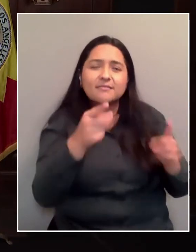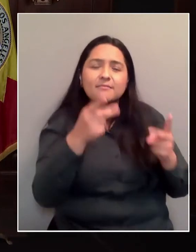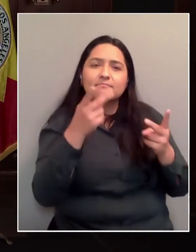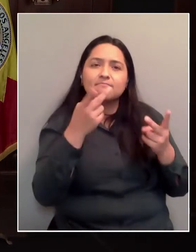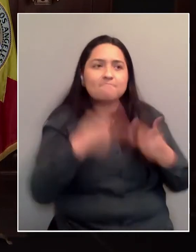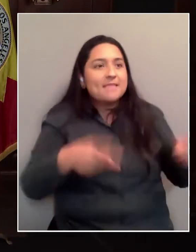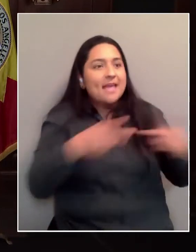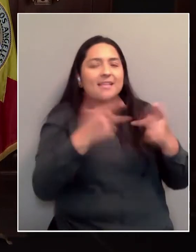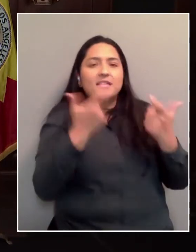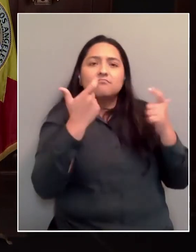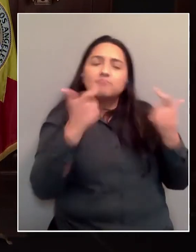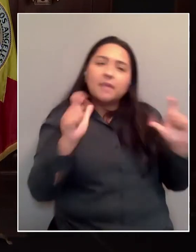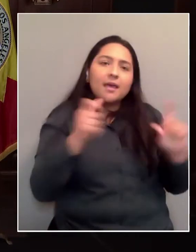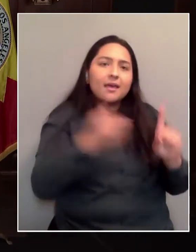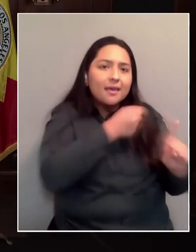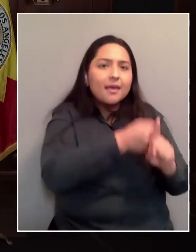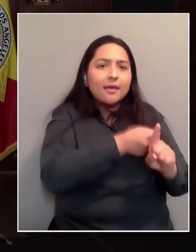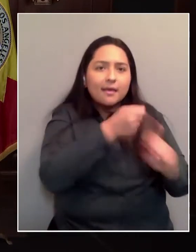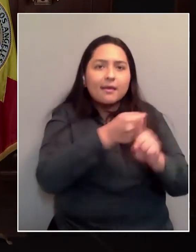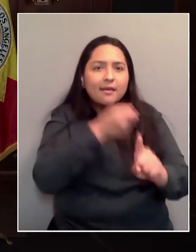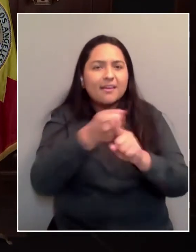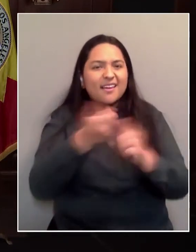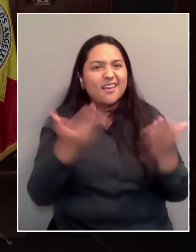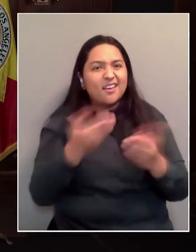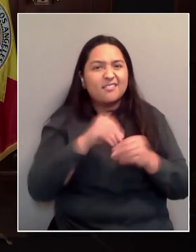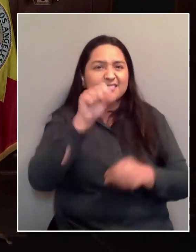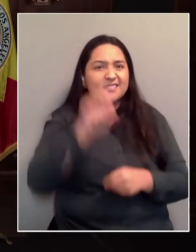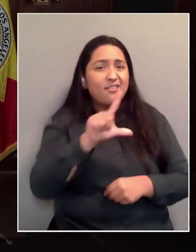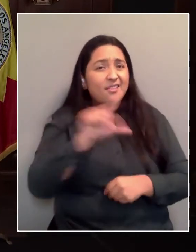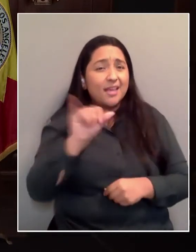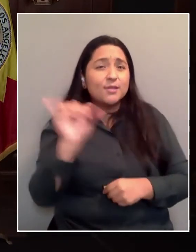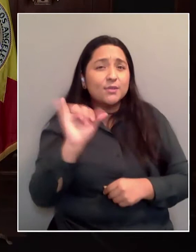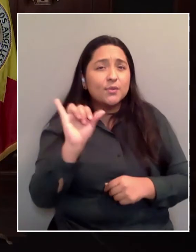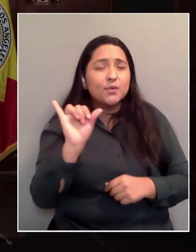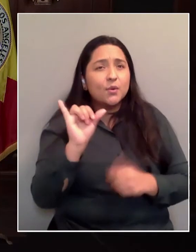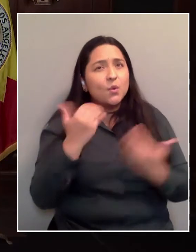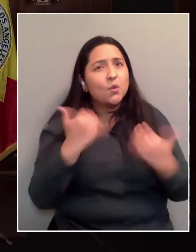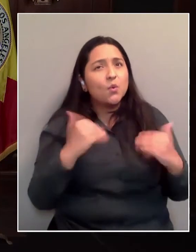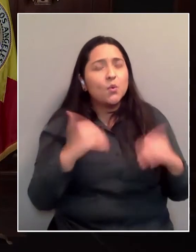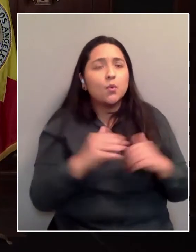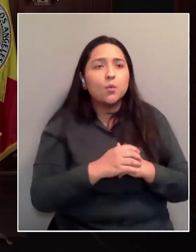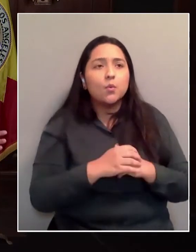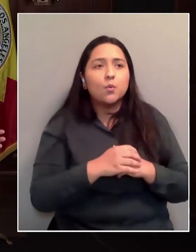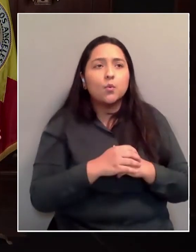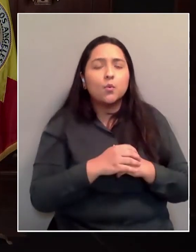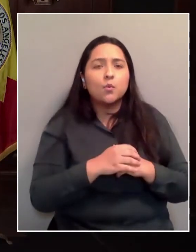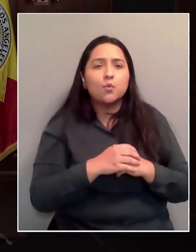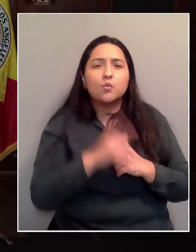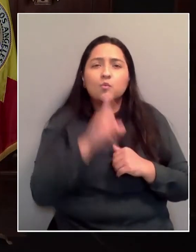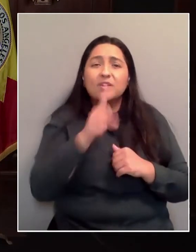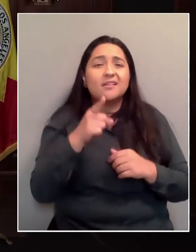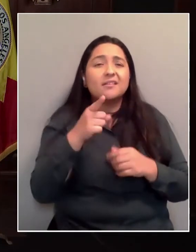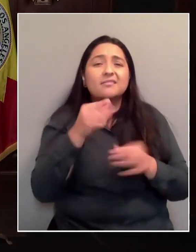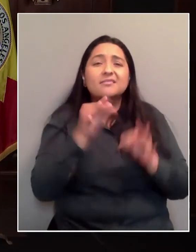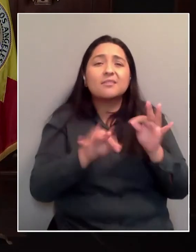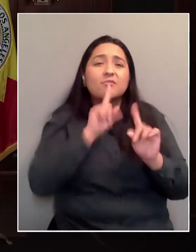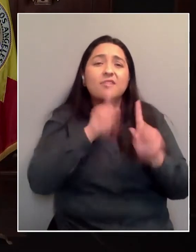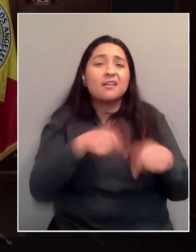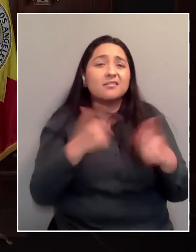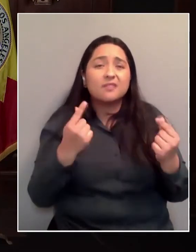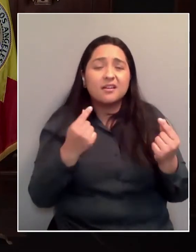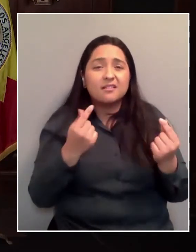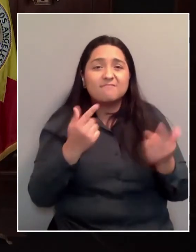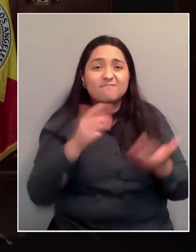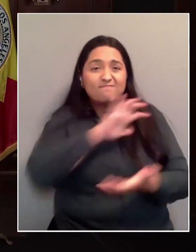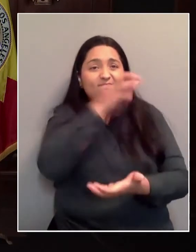hit in South Los Angeles, too. That is, I think, the short answer is that simply the supply isn't there.